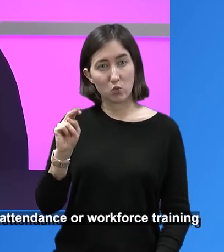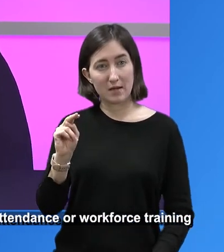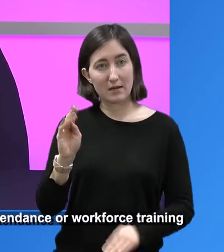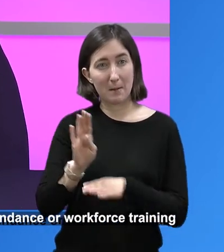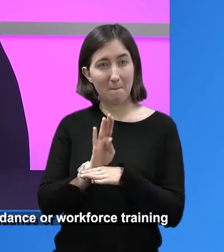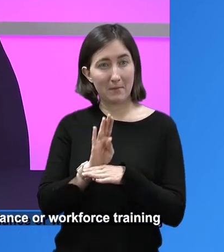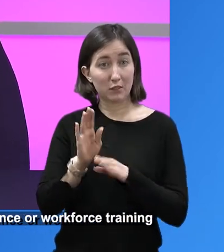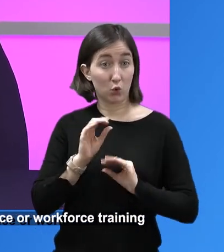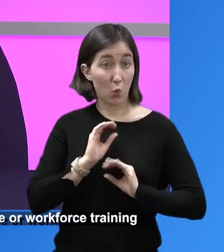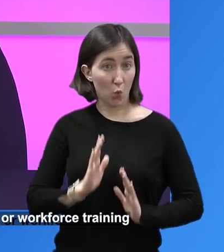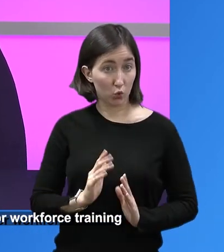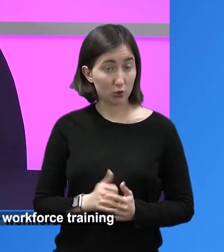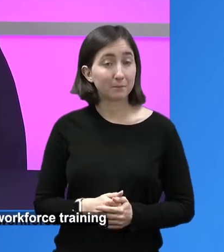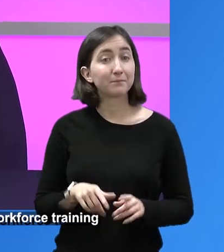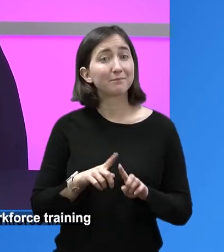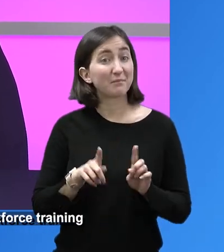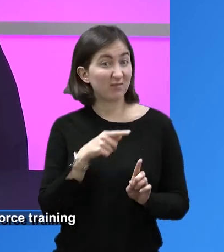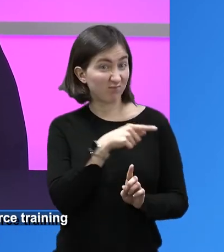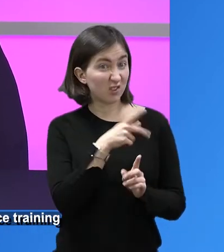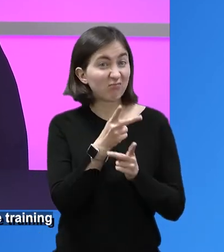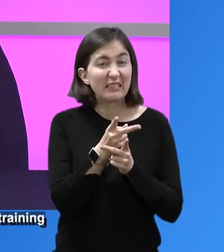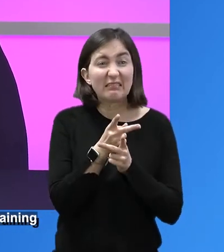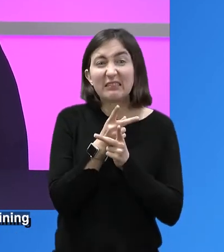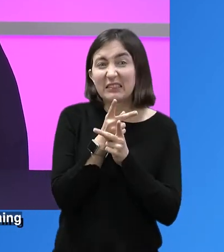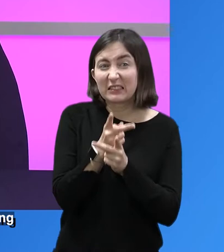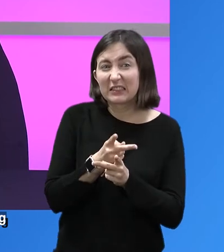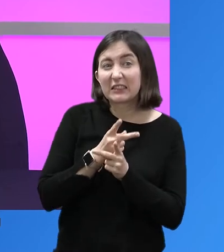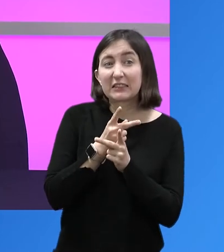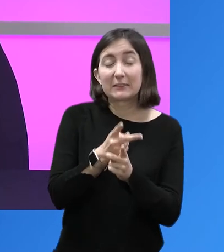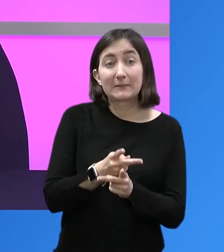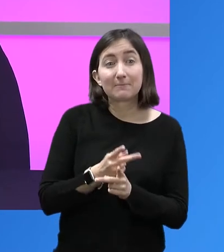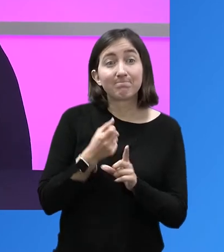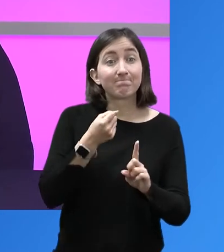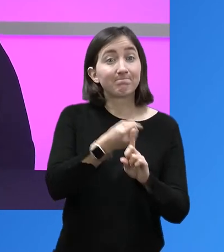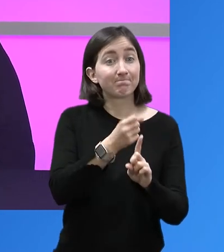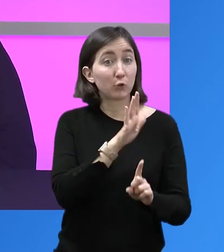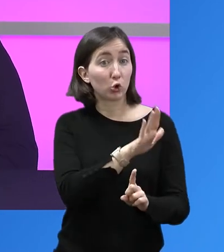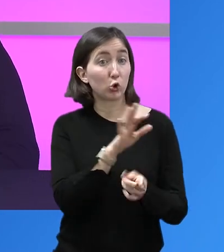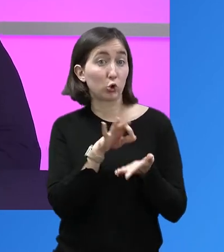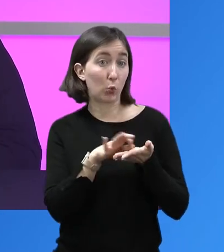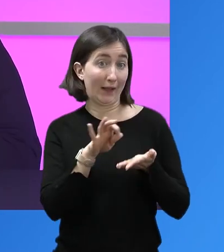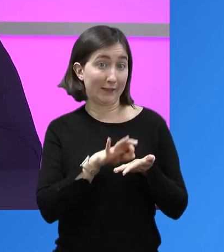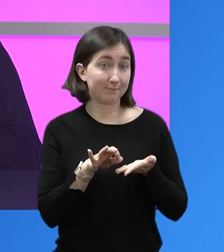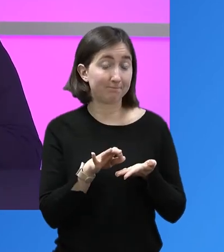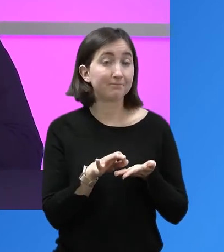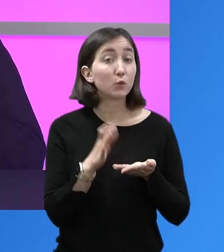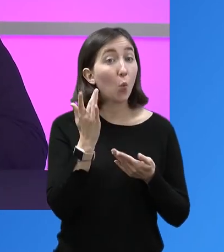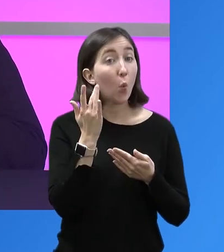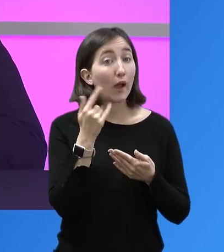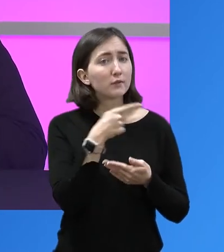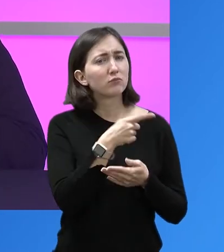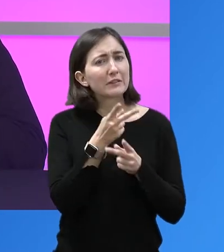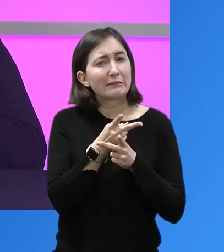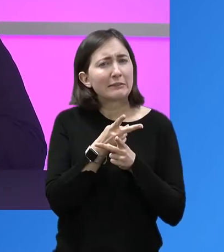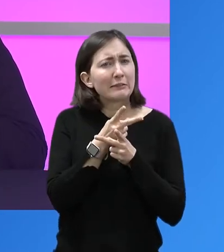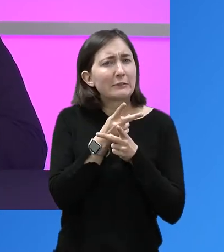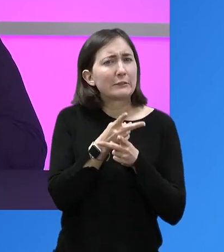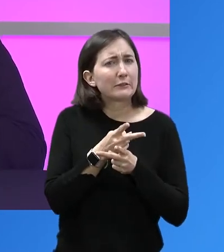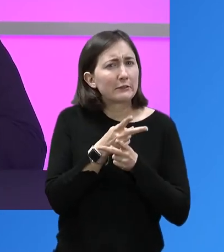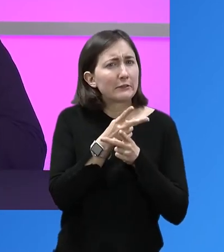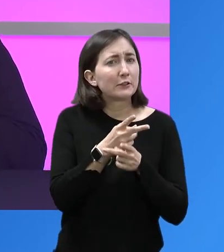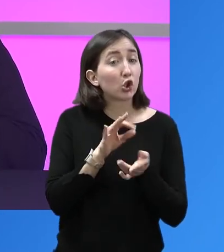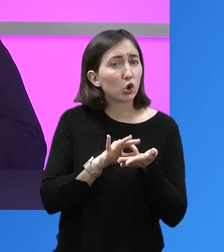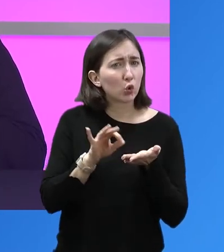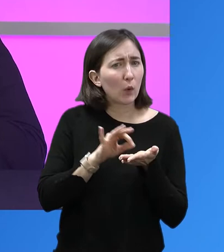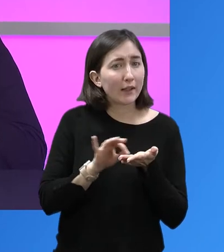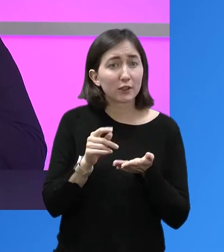the state home. And her focus is veteran business owners. But being so careful, that translated into her credit. And you